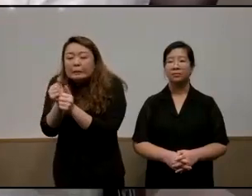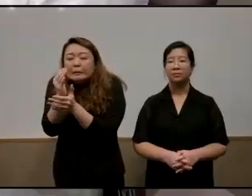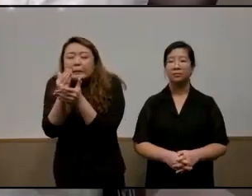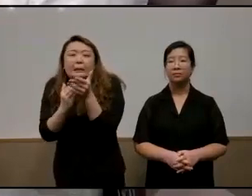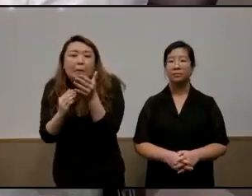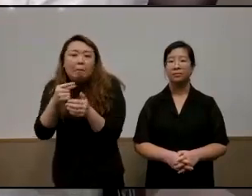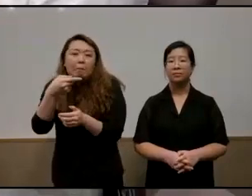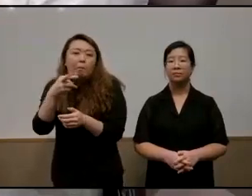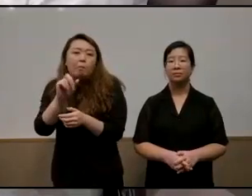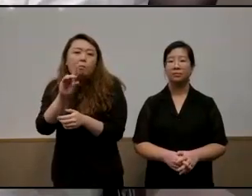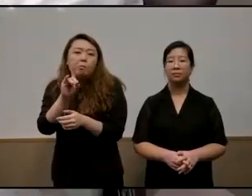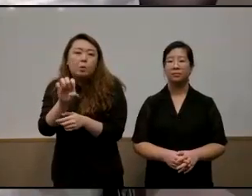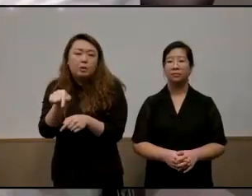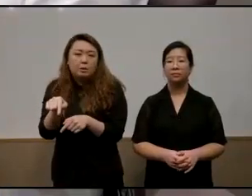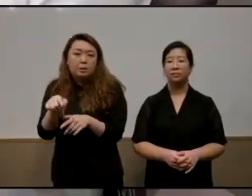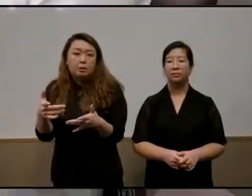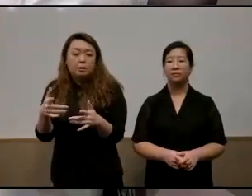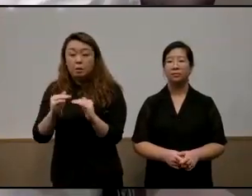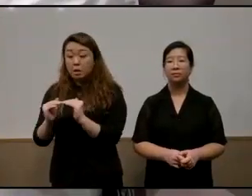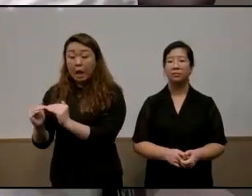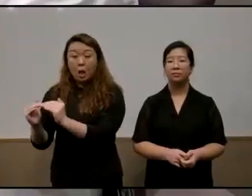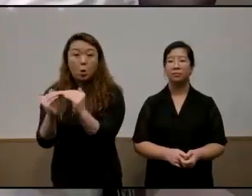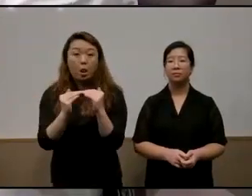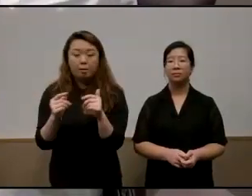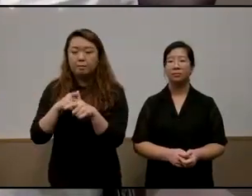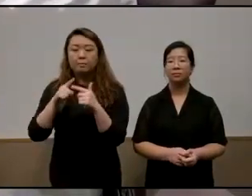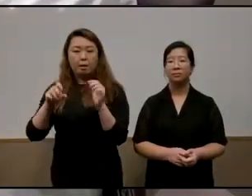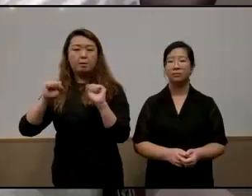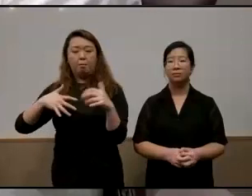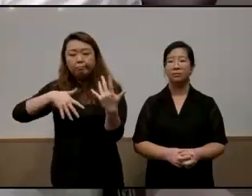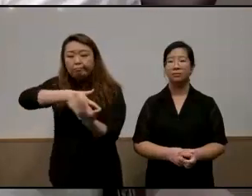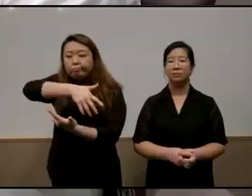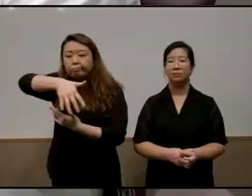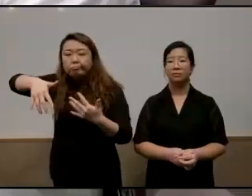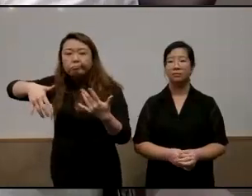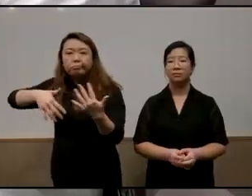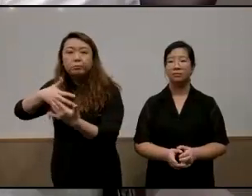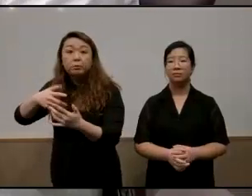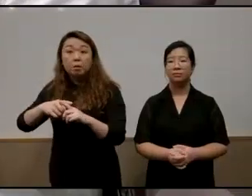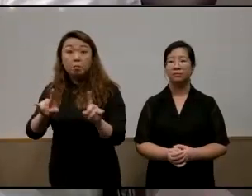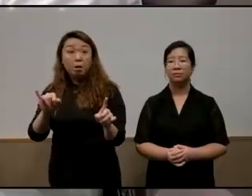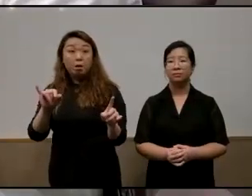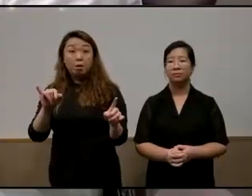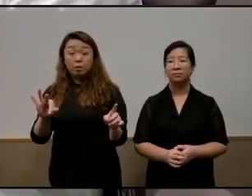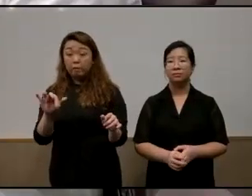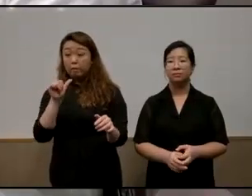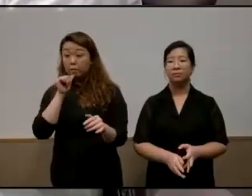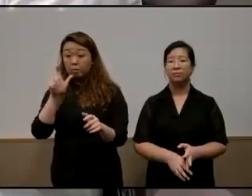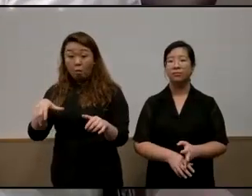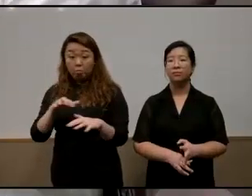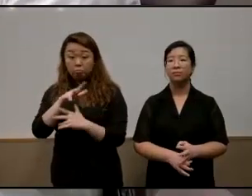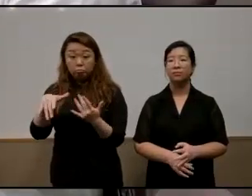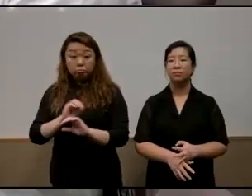you equalize it then you will have the intermingling but if you don't have the socialization and